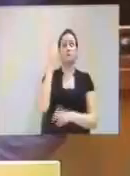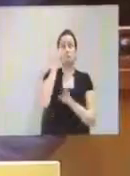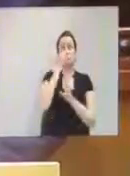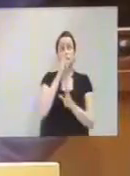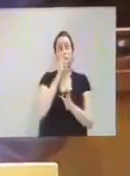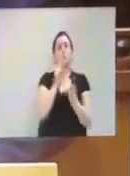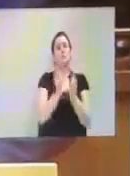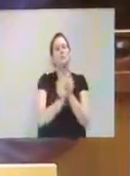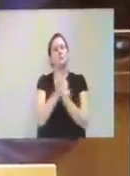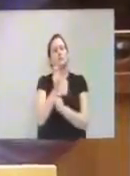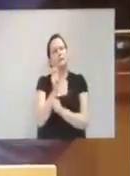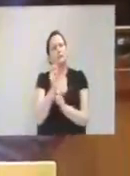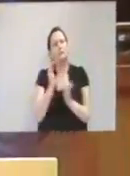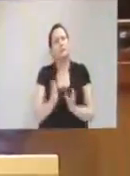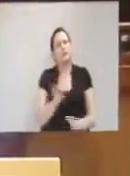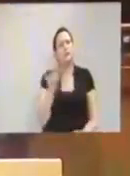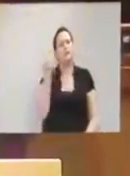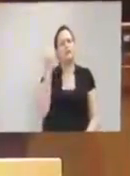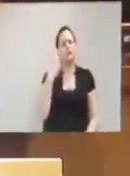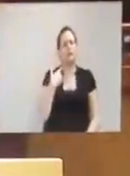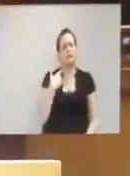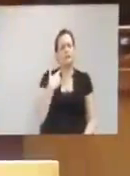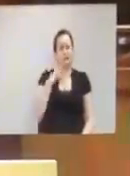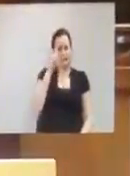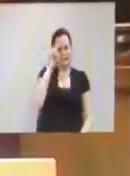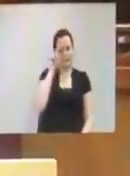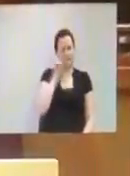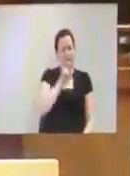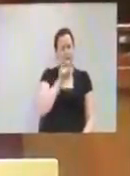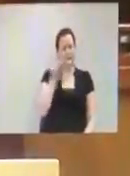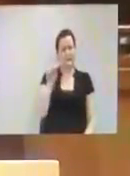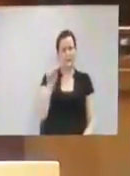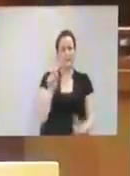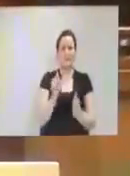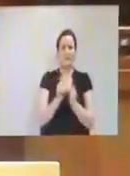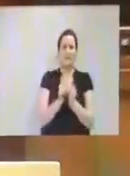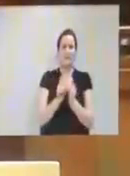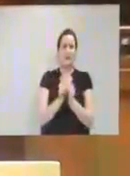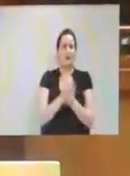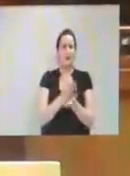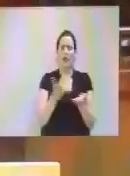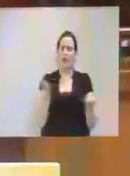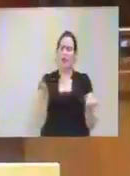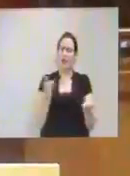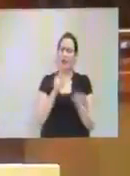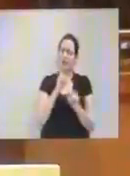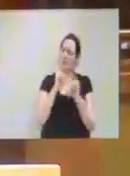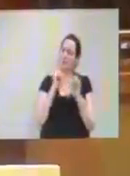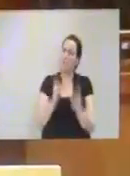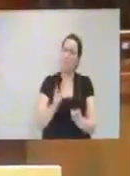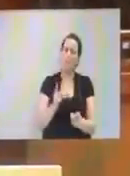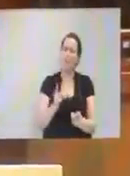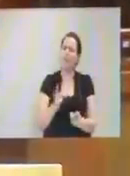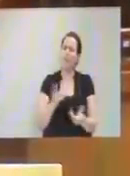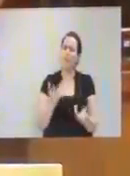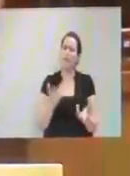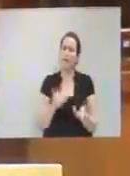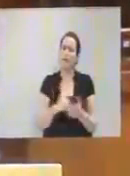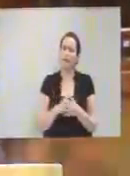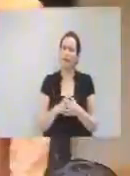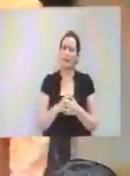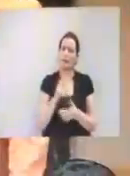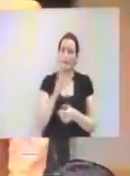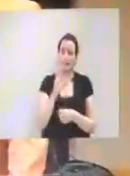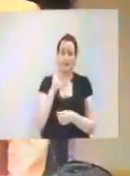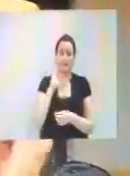Honourable Deputy Speaker, I think the members are really out of order here. If you listen to the chair of